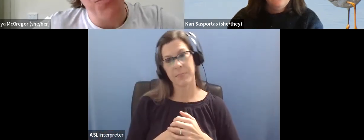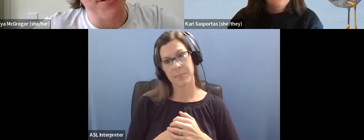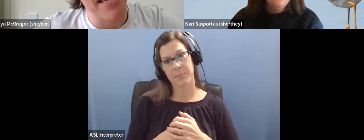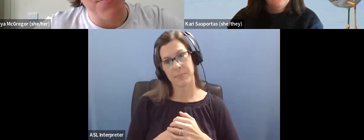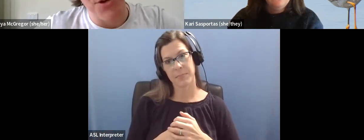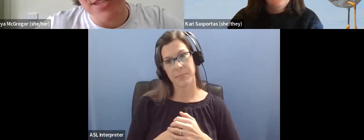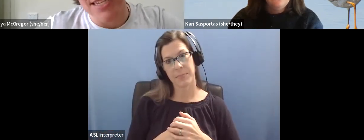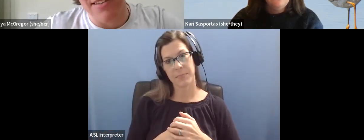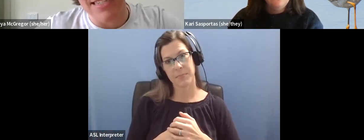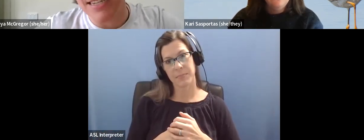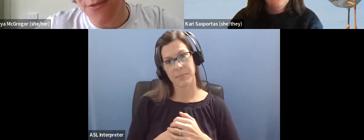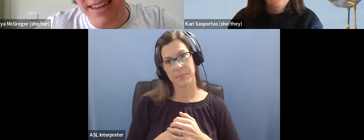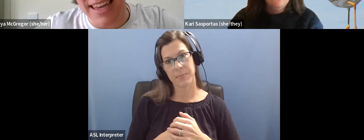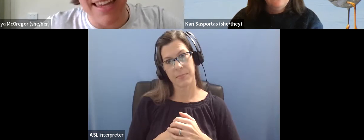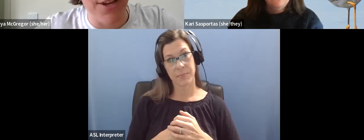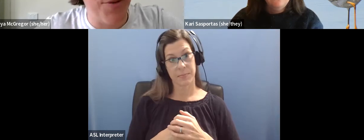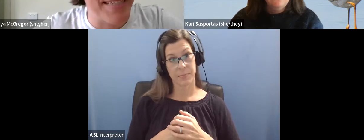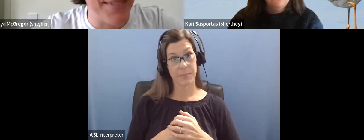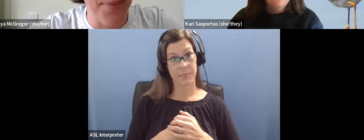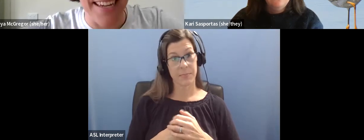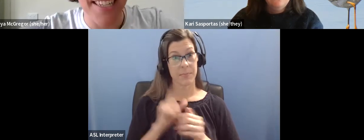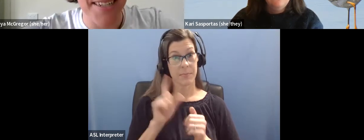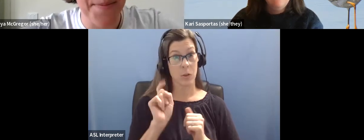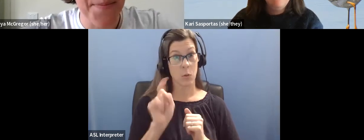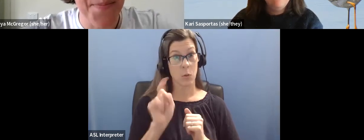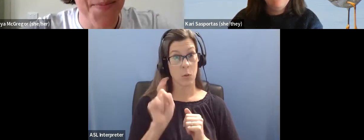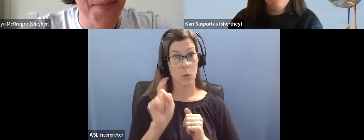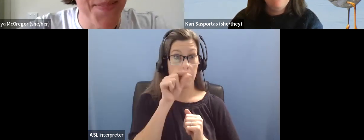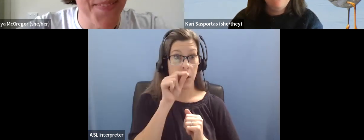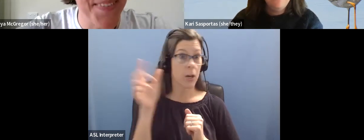do you process bird sounds differently than human speech?